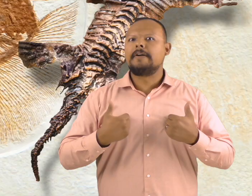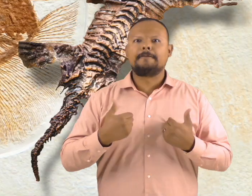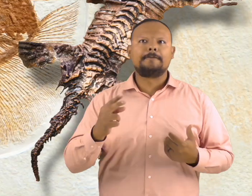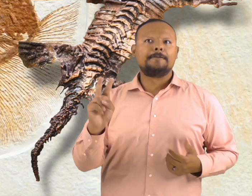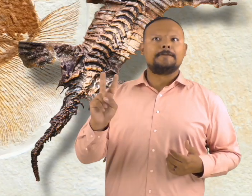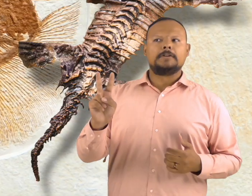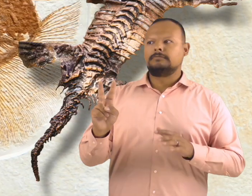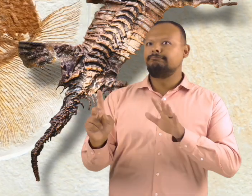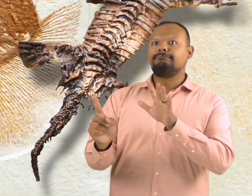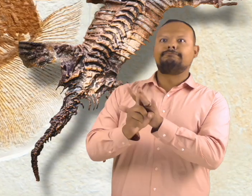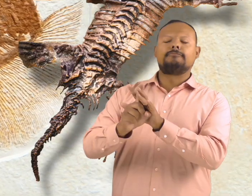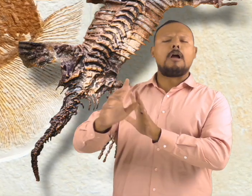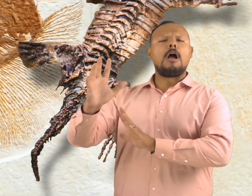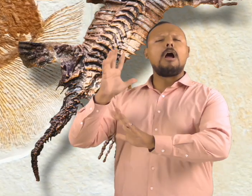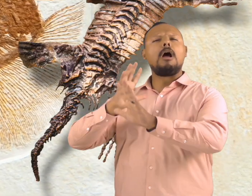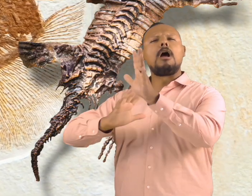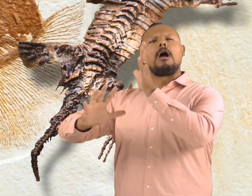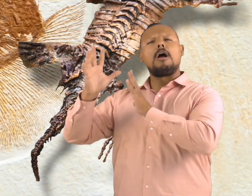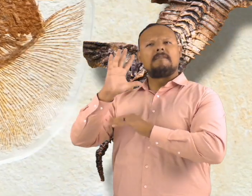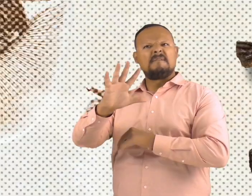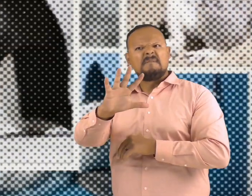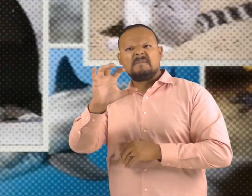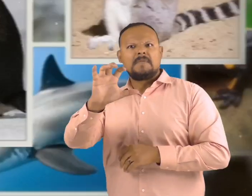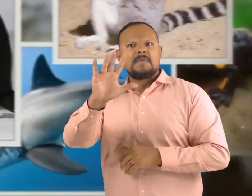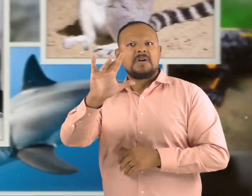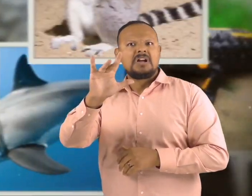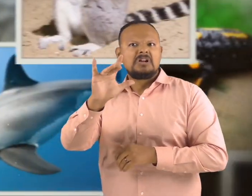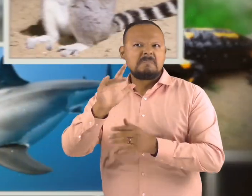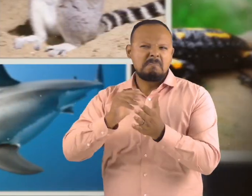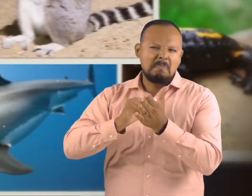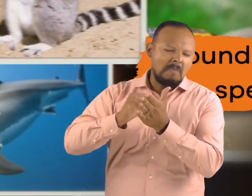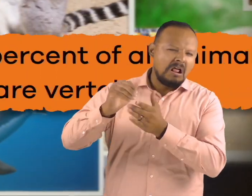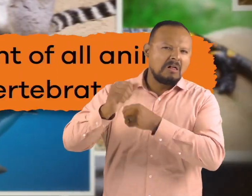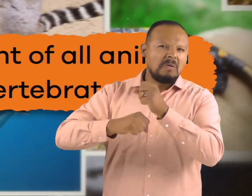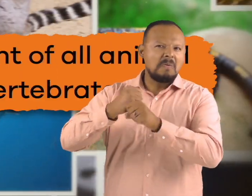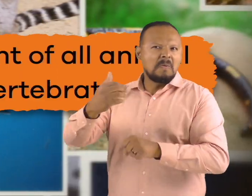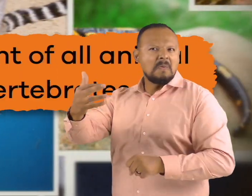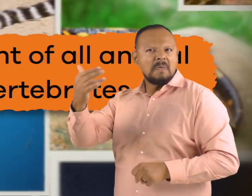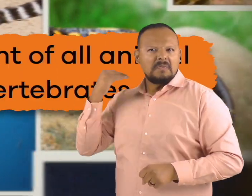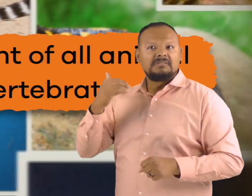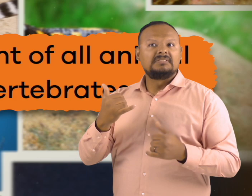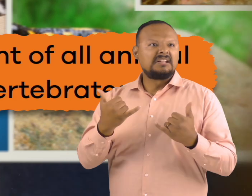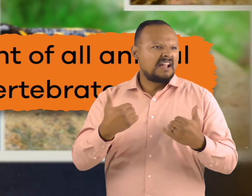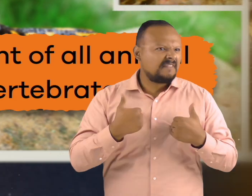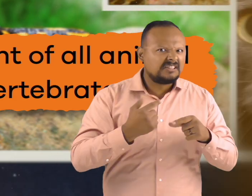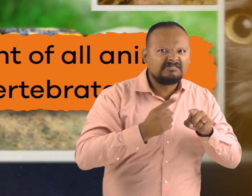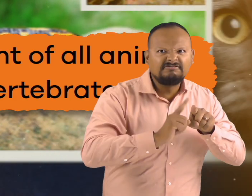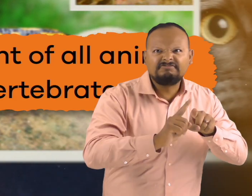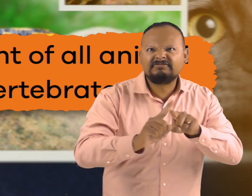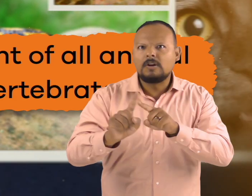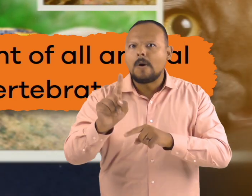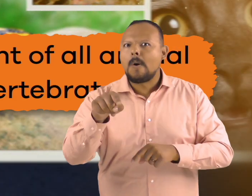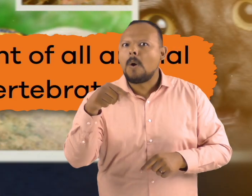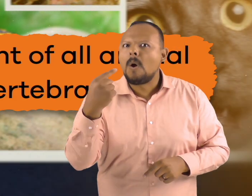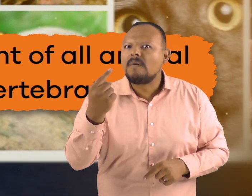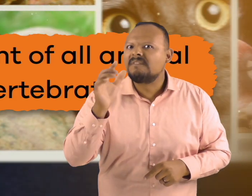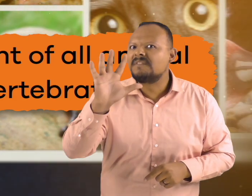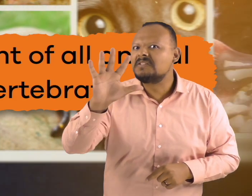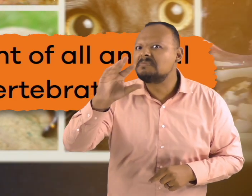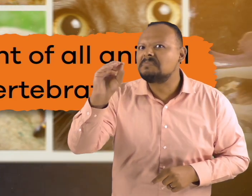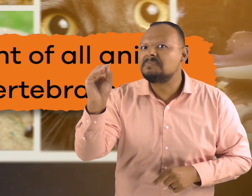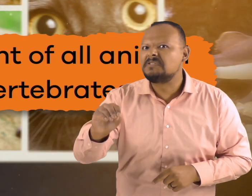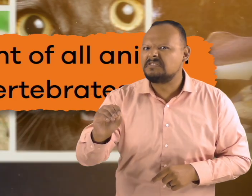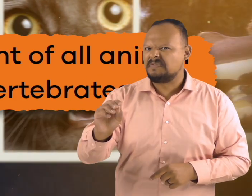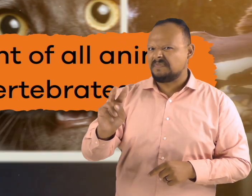525 million years ago. And today, only around 5% of all animal